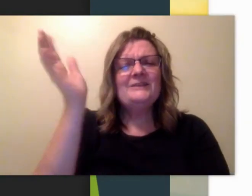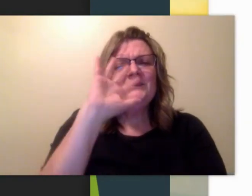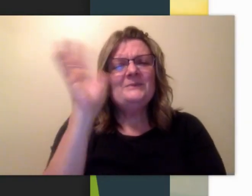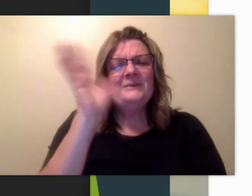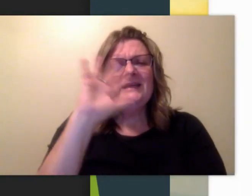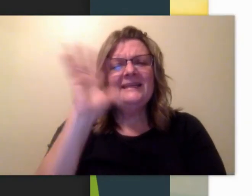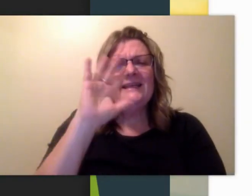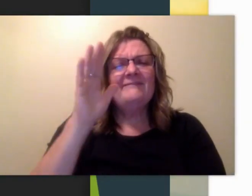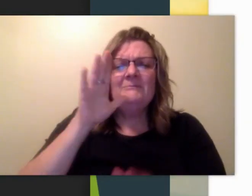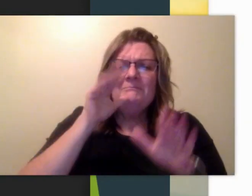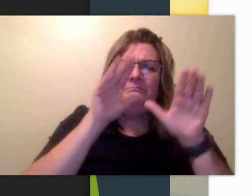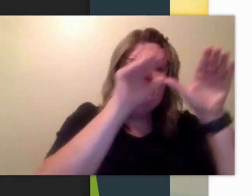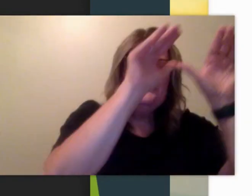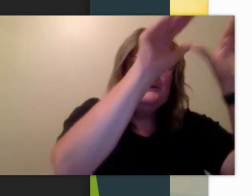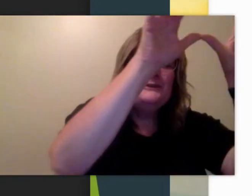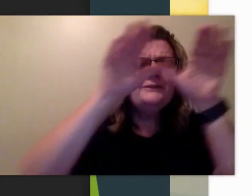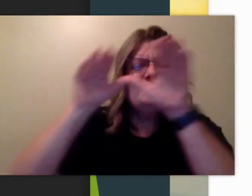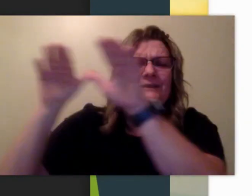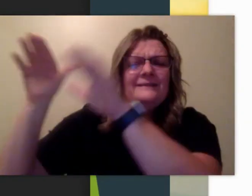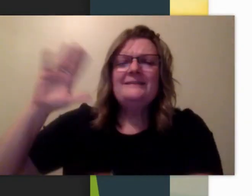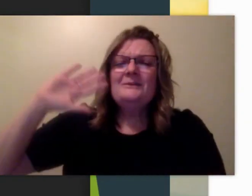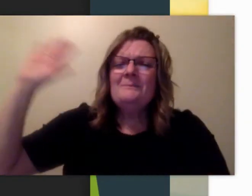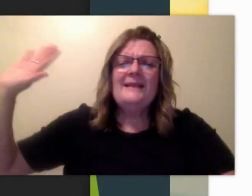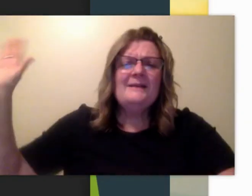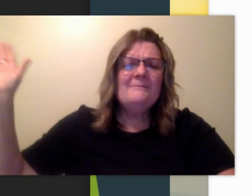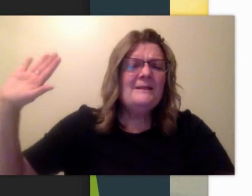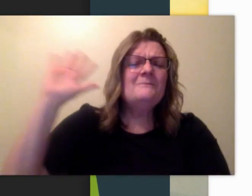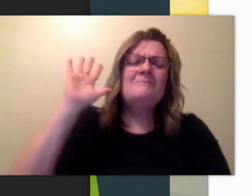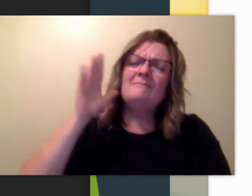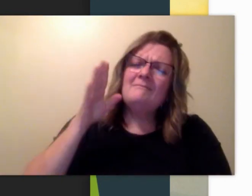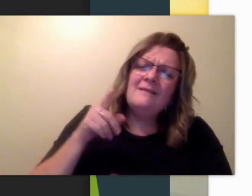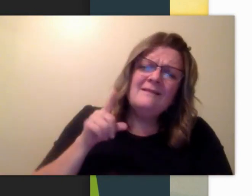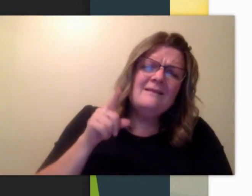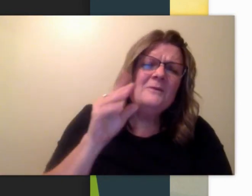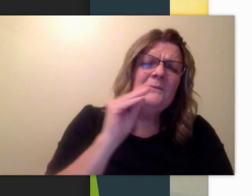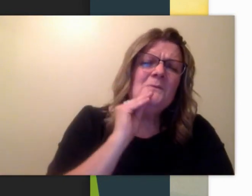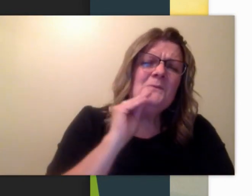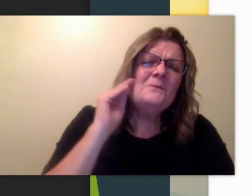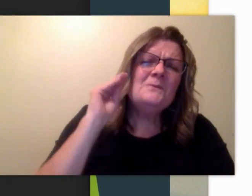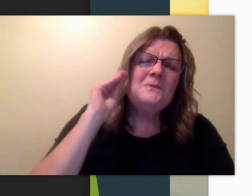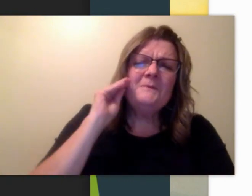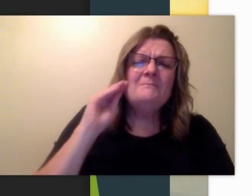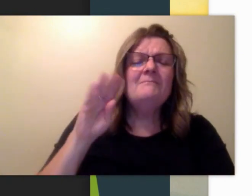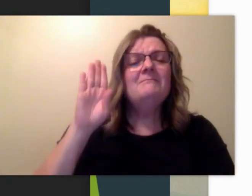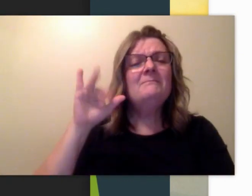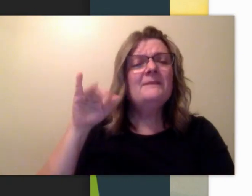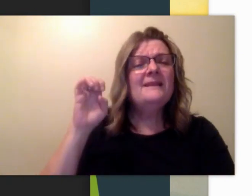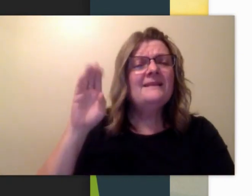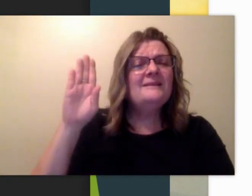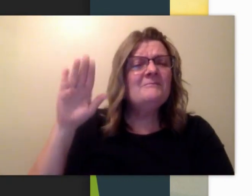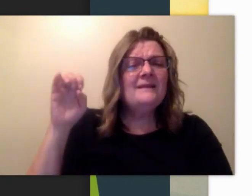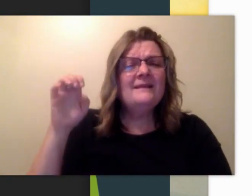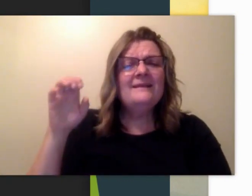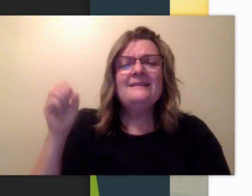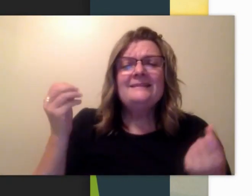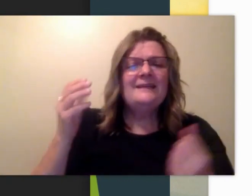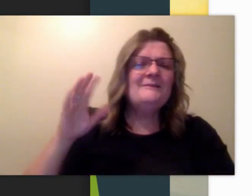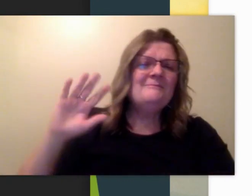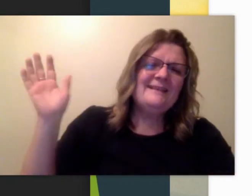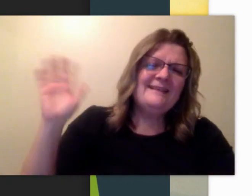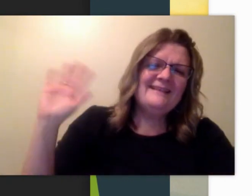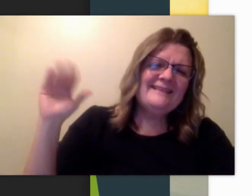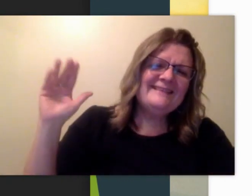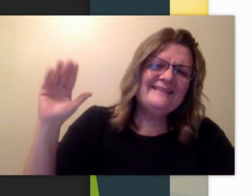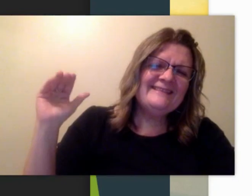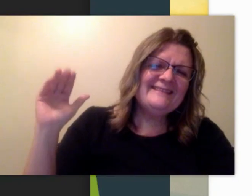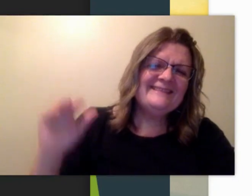It says wave to the whitecaps. Wave to the galls. Bye-bye. Bye-bye. Home. We go. And